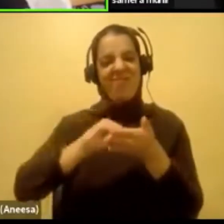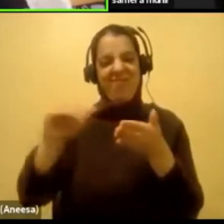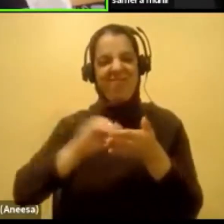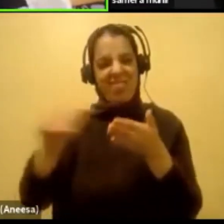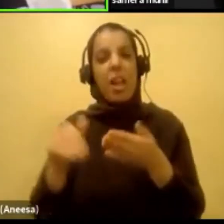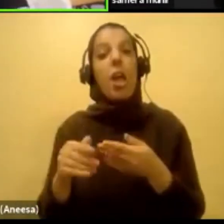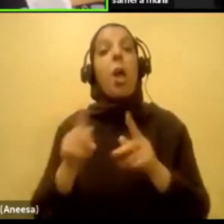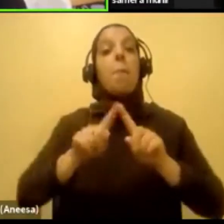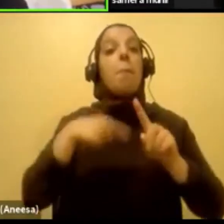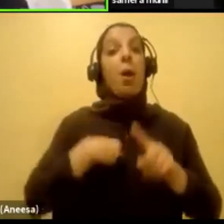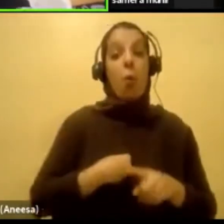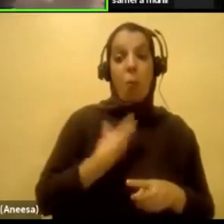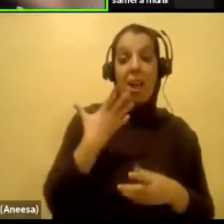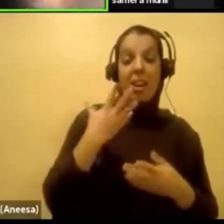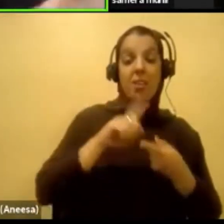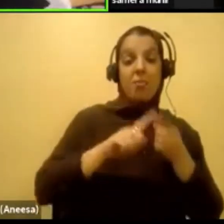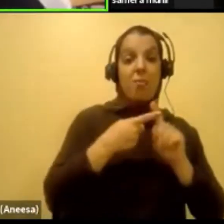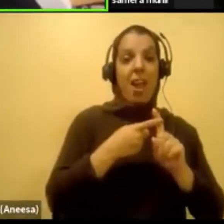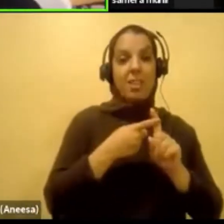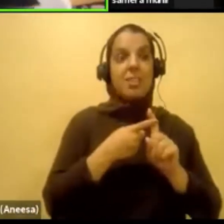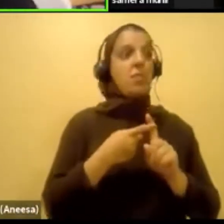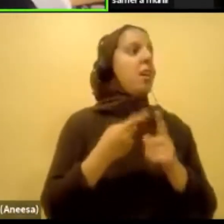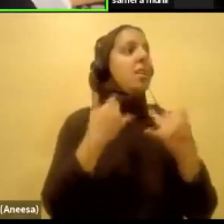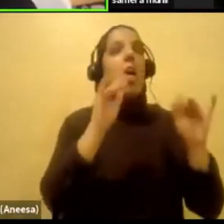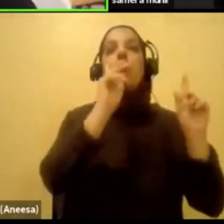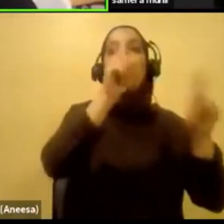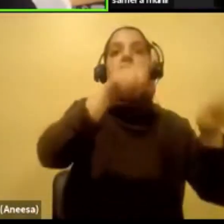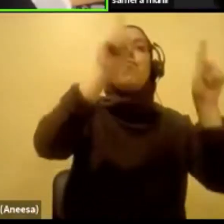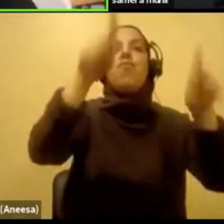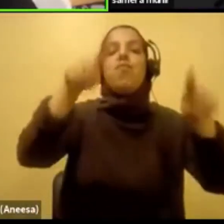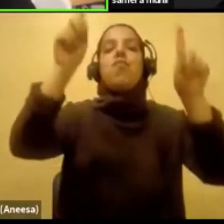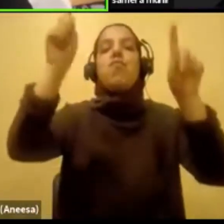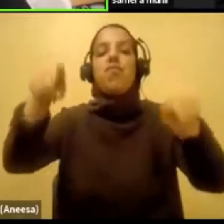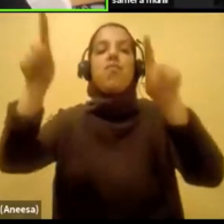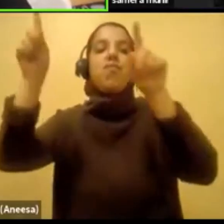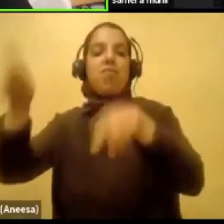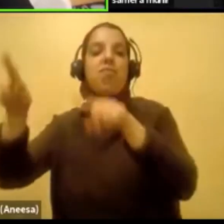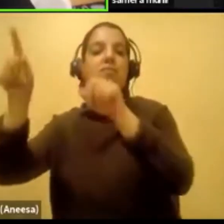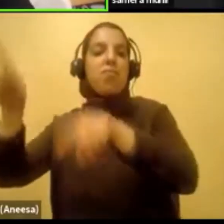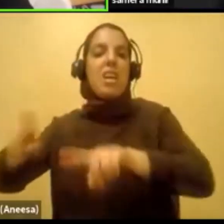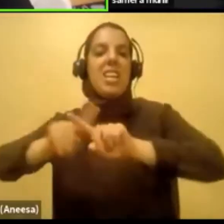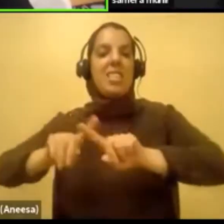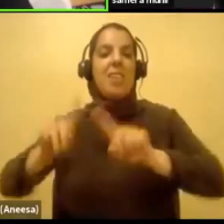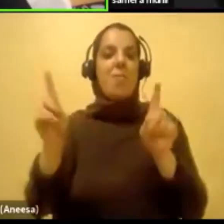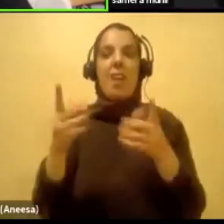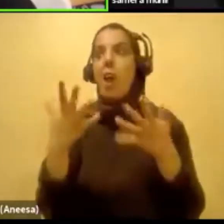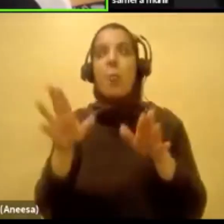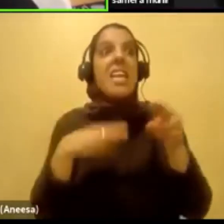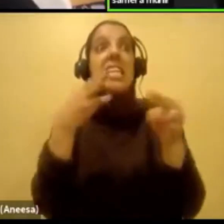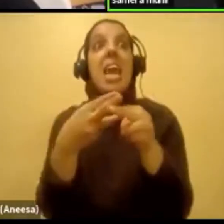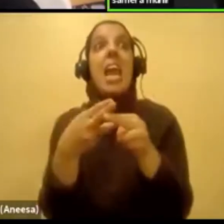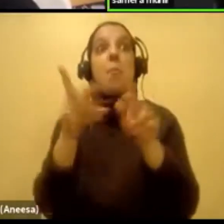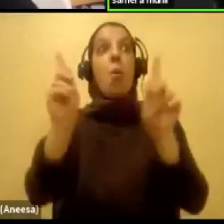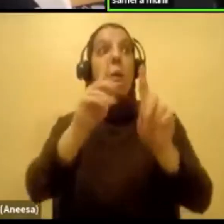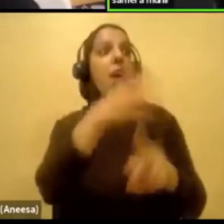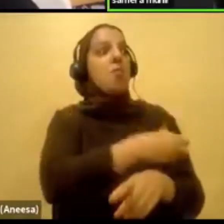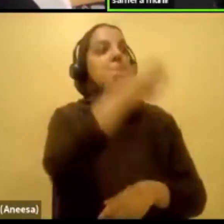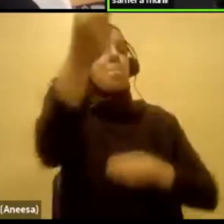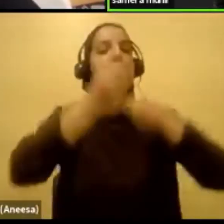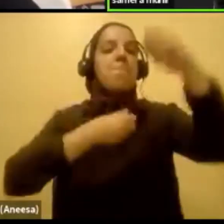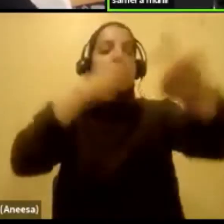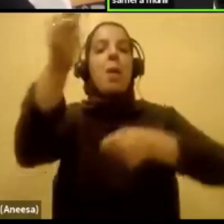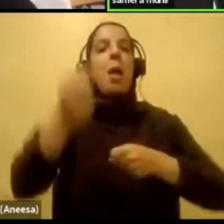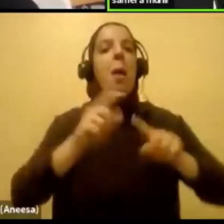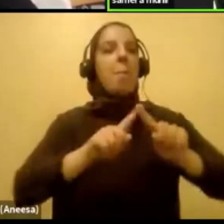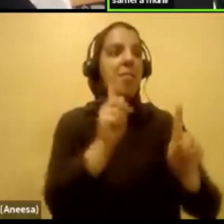disability advocates, or popping, they were going, I can't name the institutions for you today, because I'll probably get sued. But they were going to these